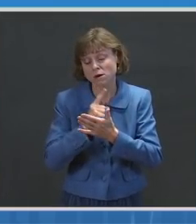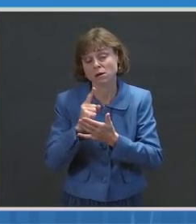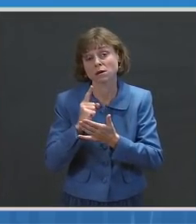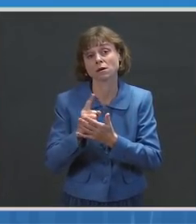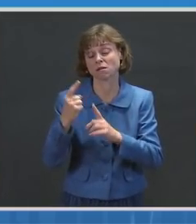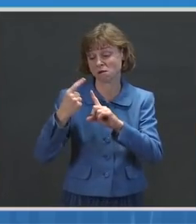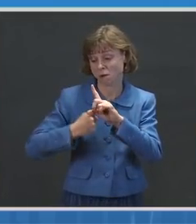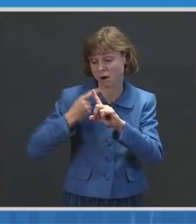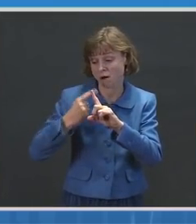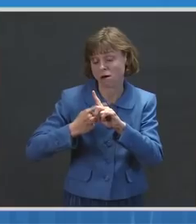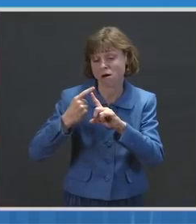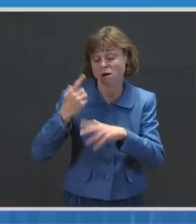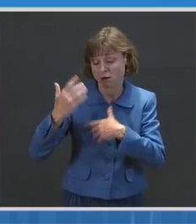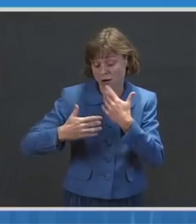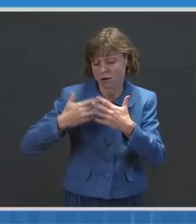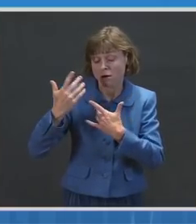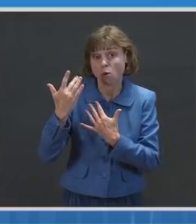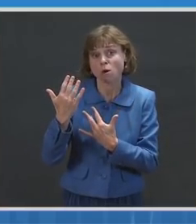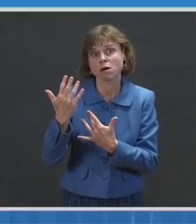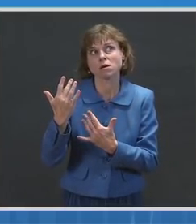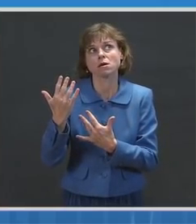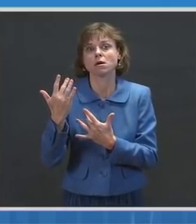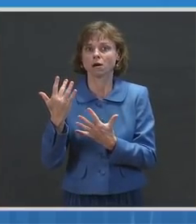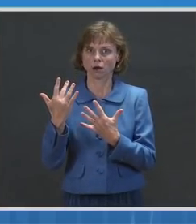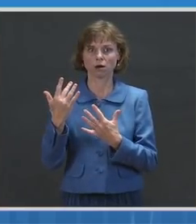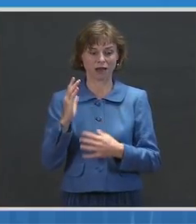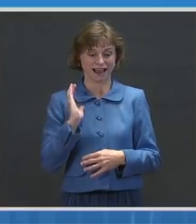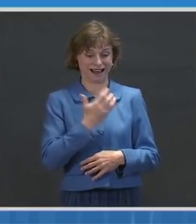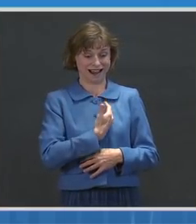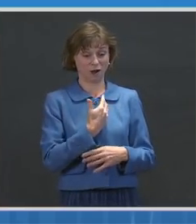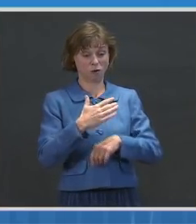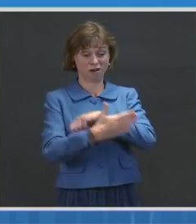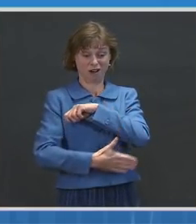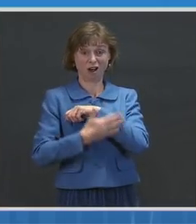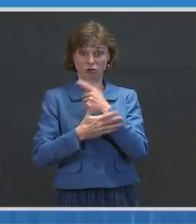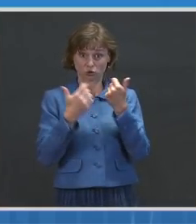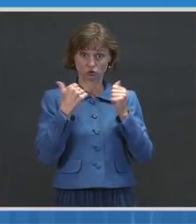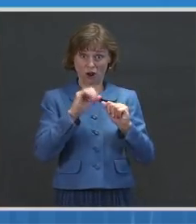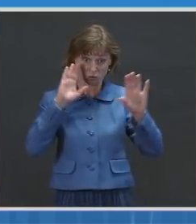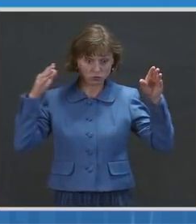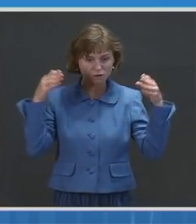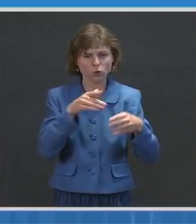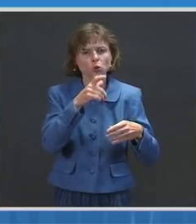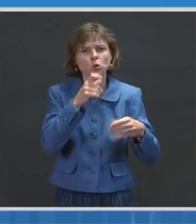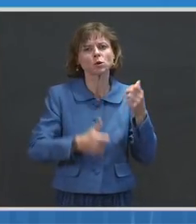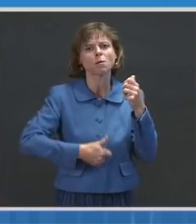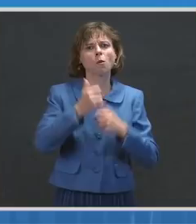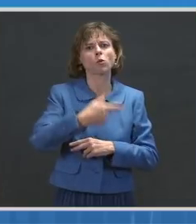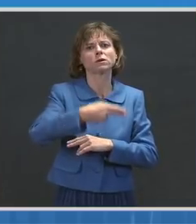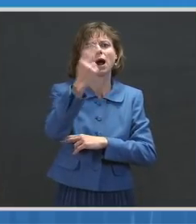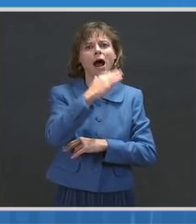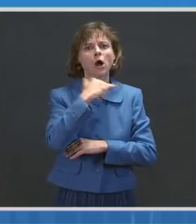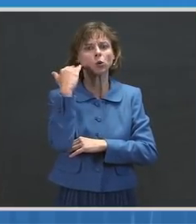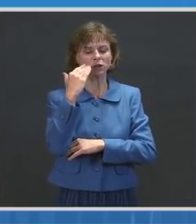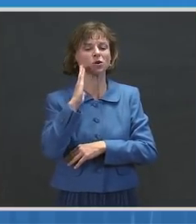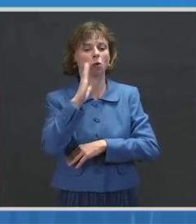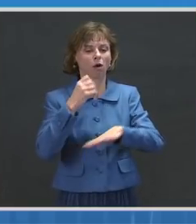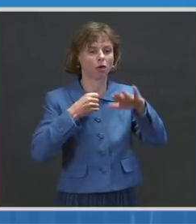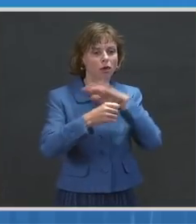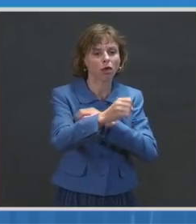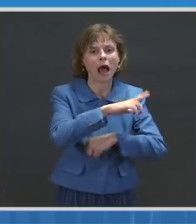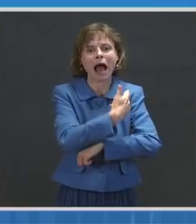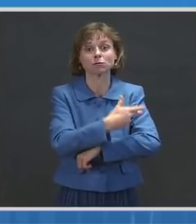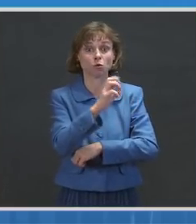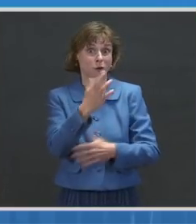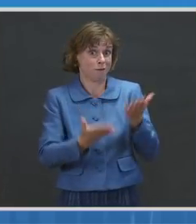are being spent focused on many who are most at risk of hospitalization and death from this virus, the